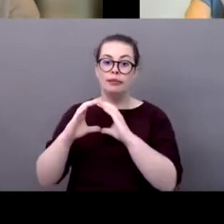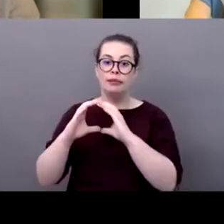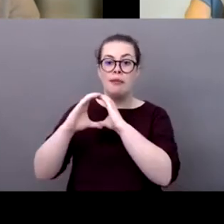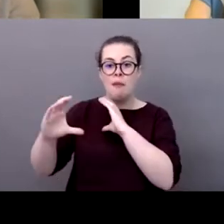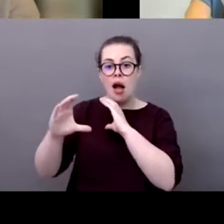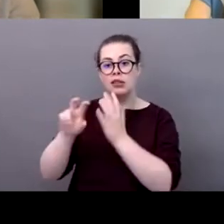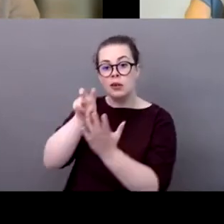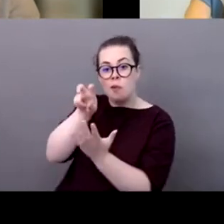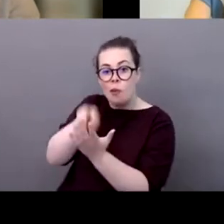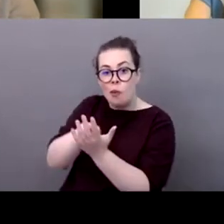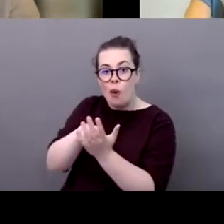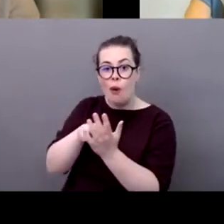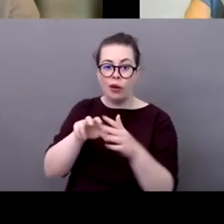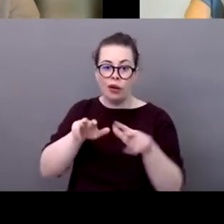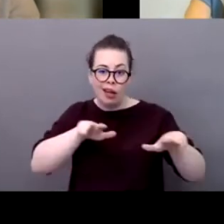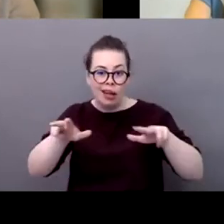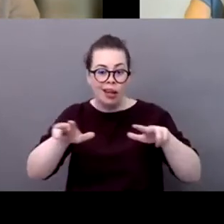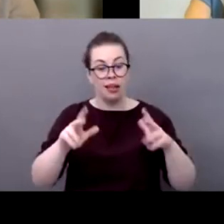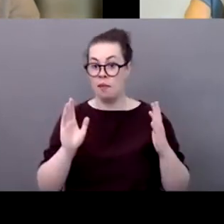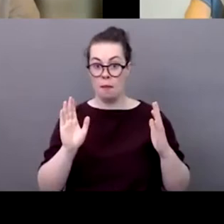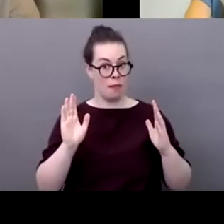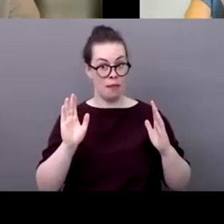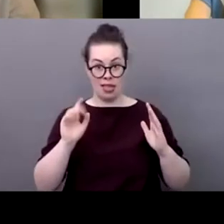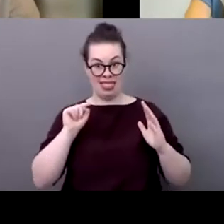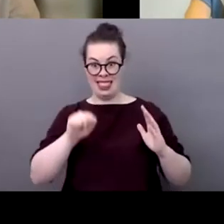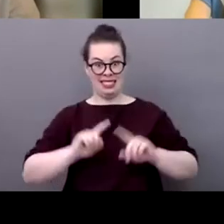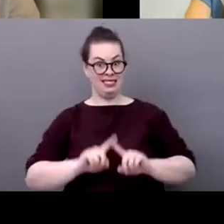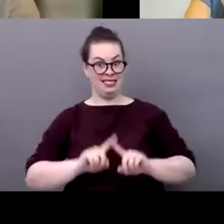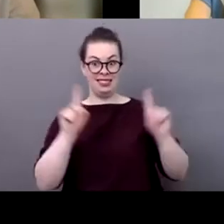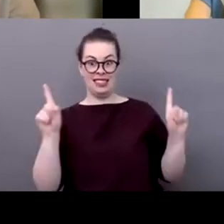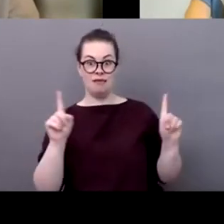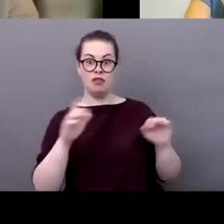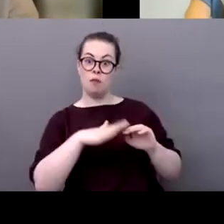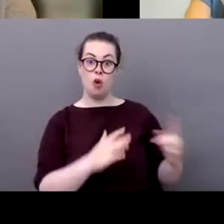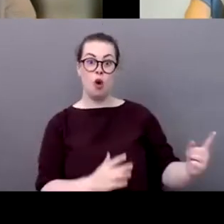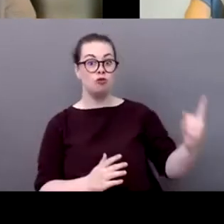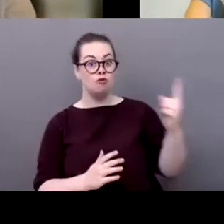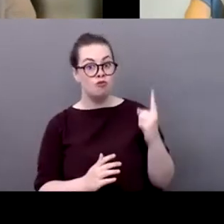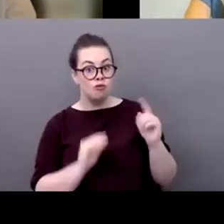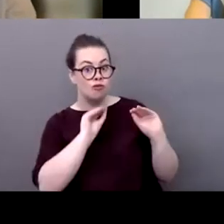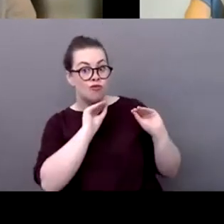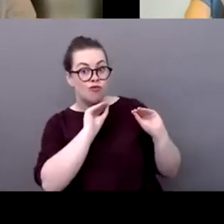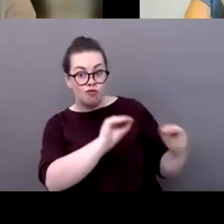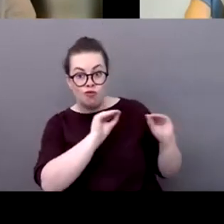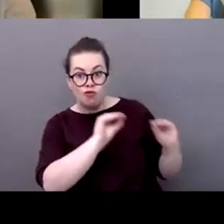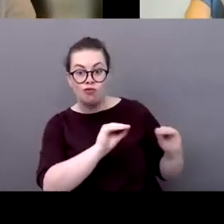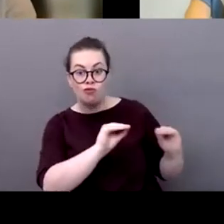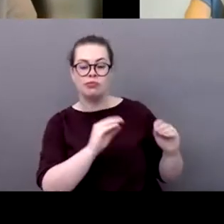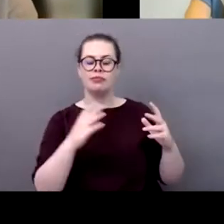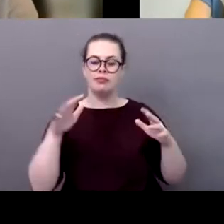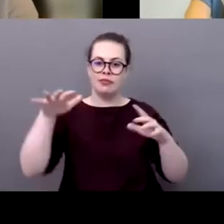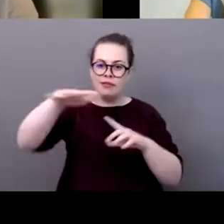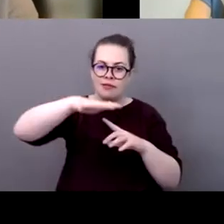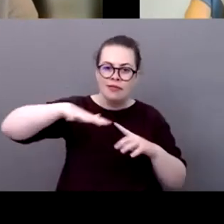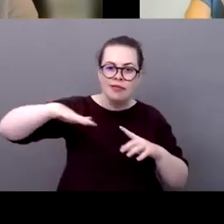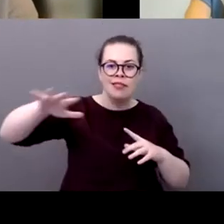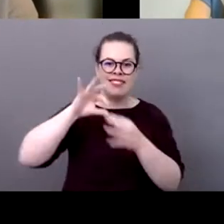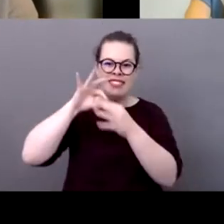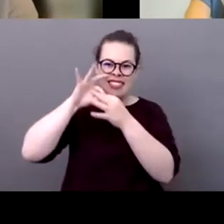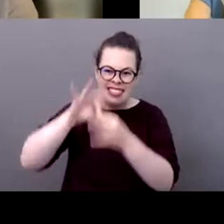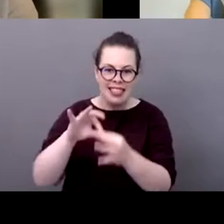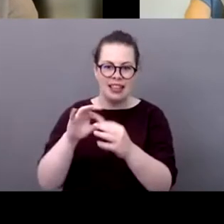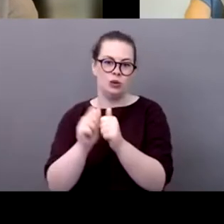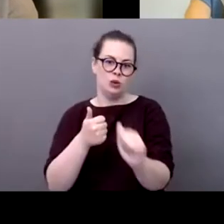for them to uh promote altruistic values and uh uh to uh save the world around us thank you